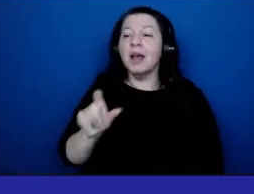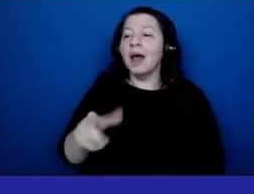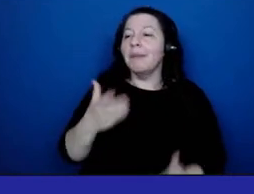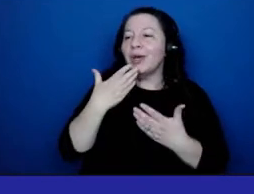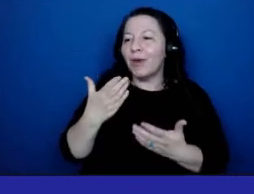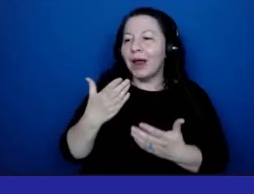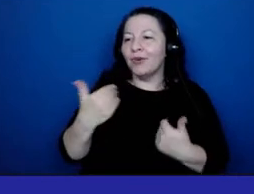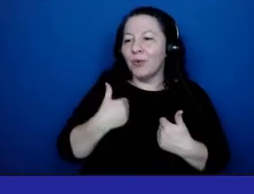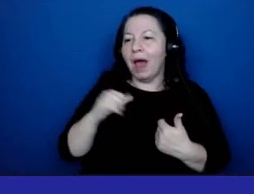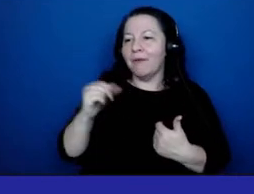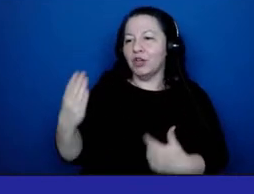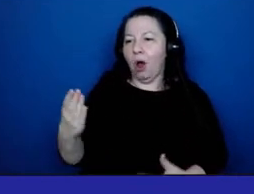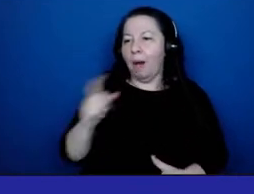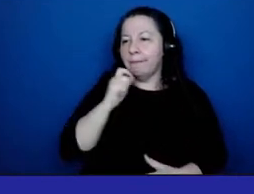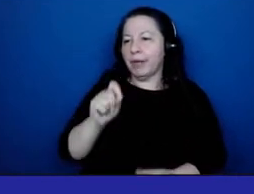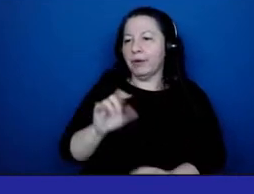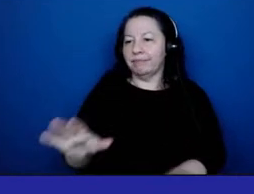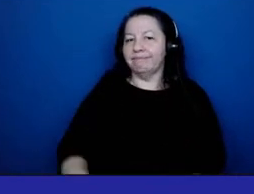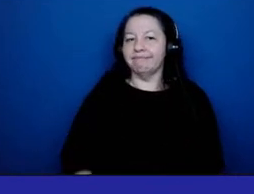a job.